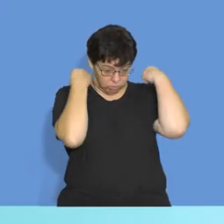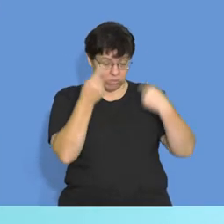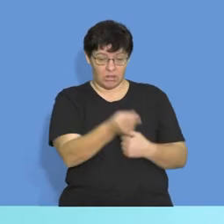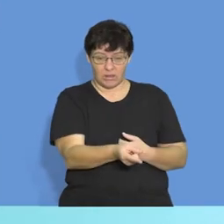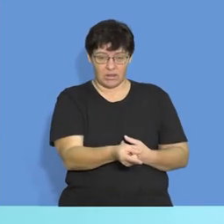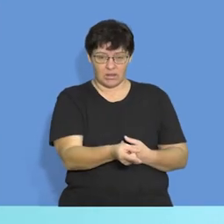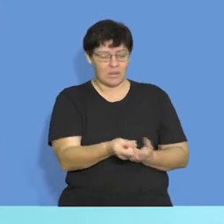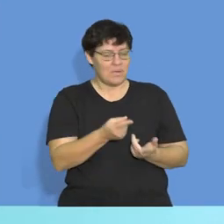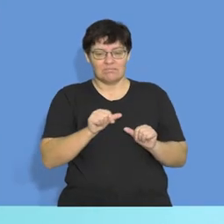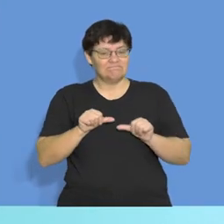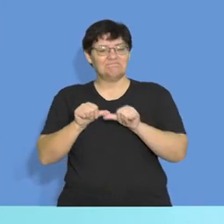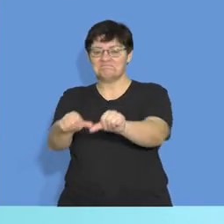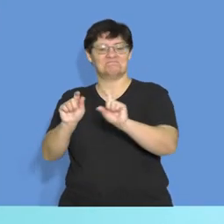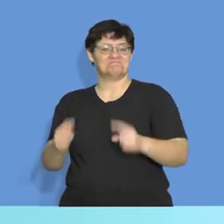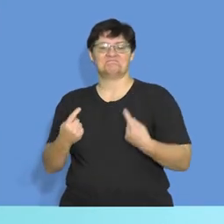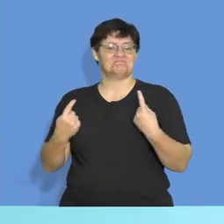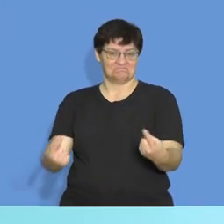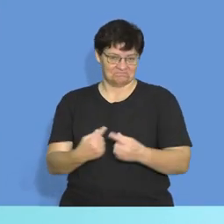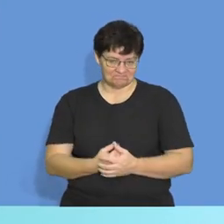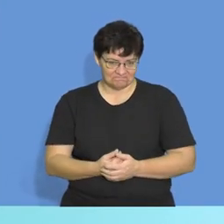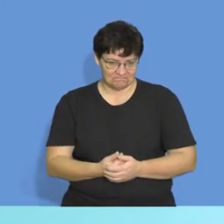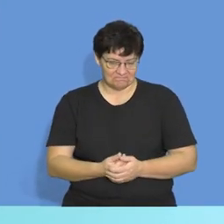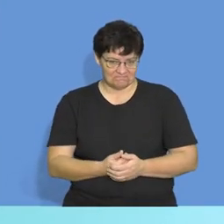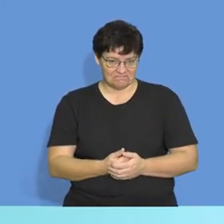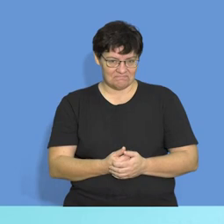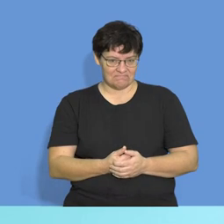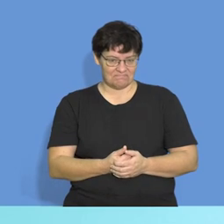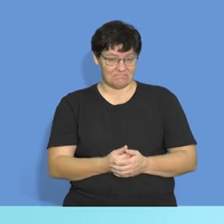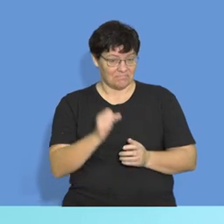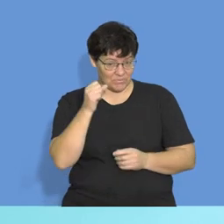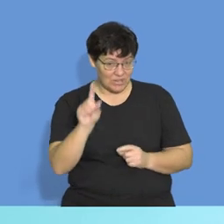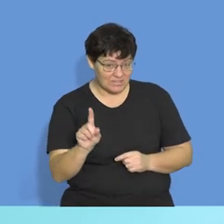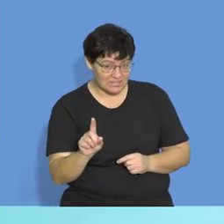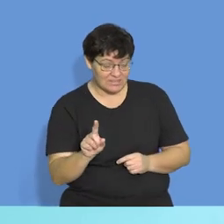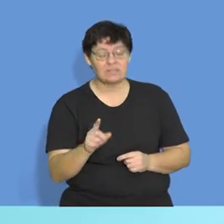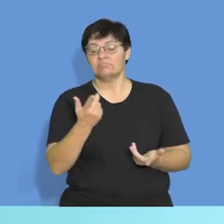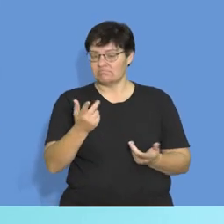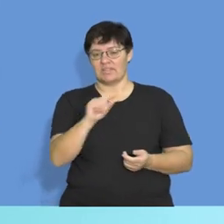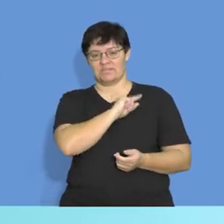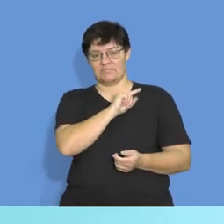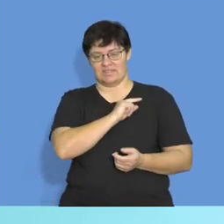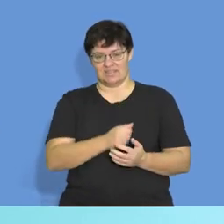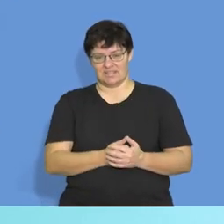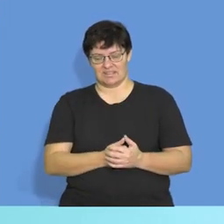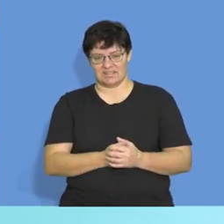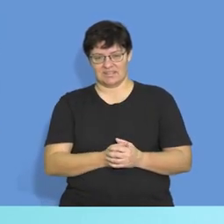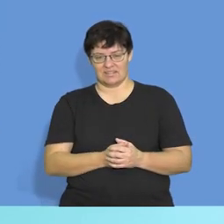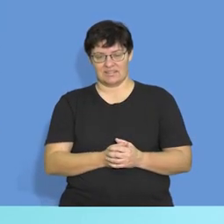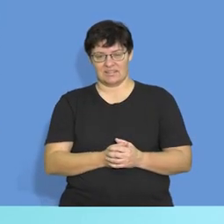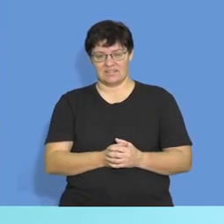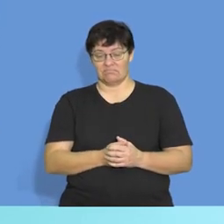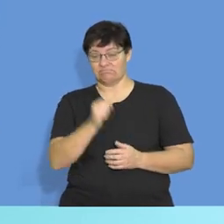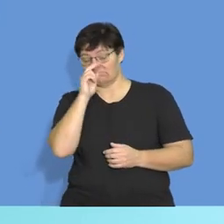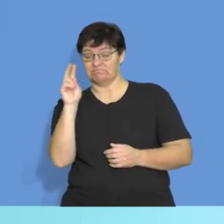be unable to do further calculations, right? So therefore, looking at June